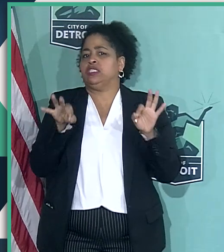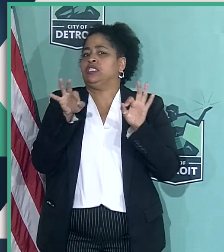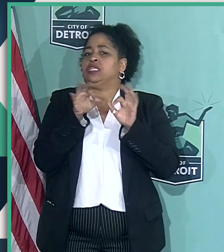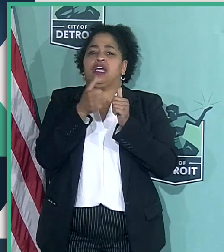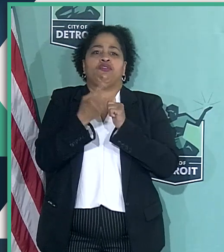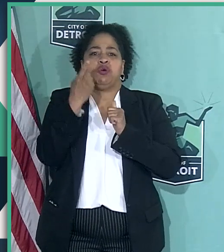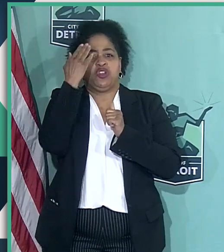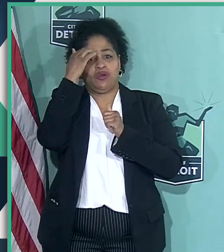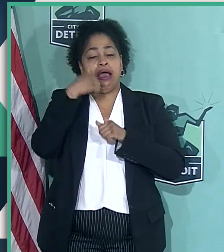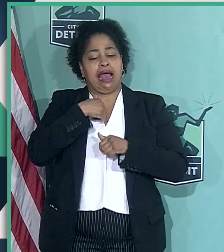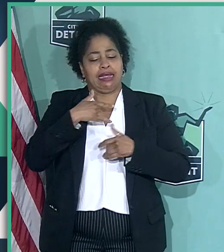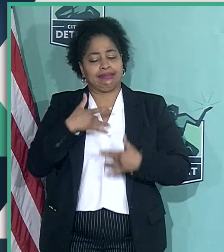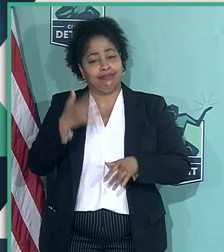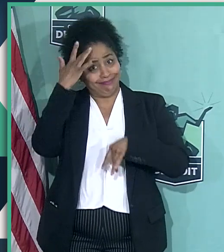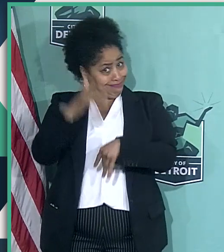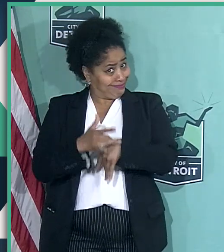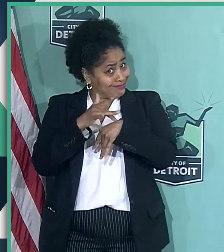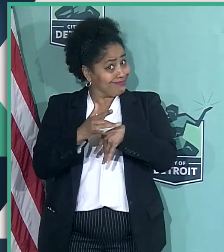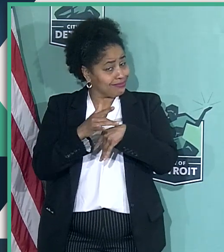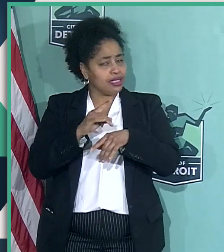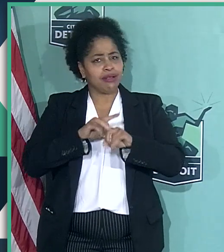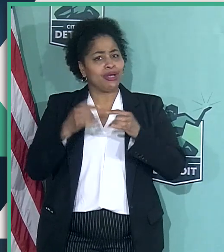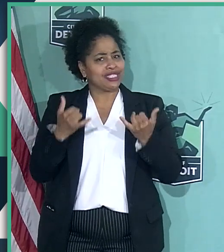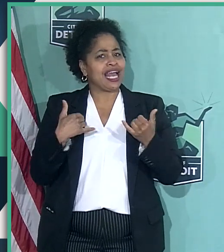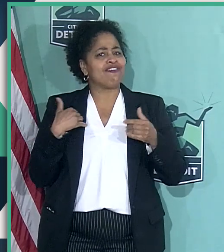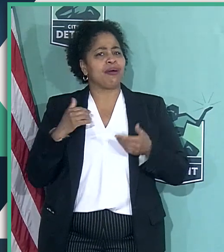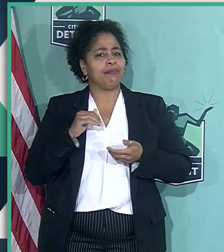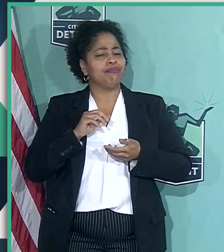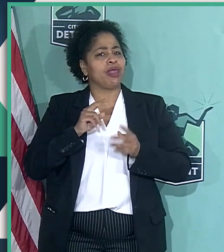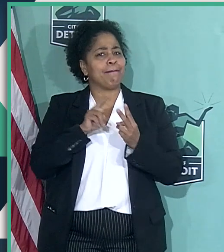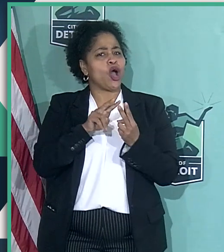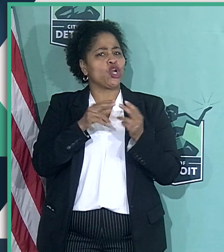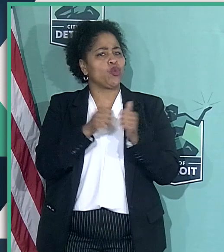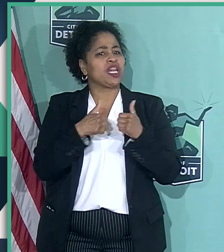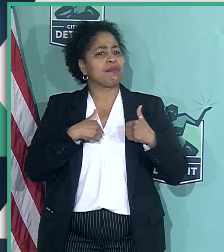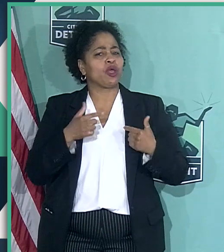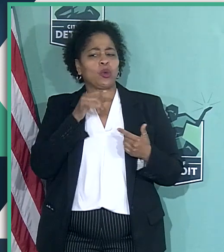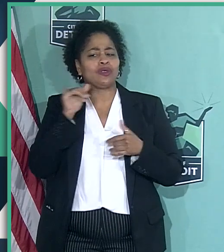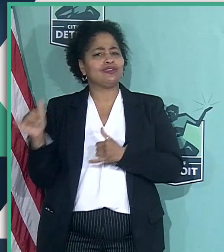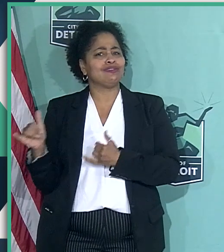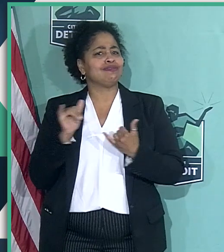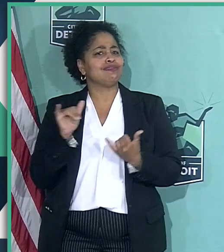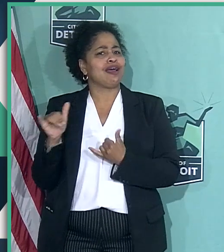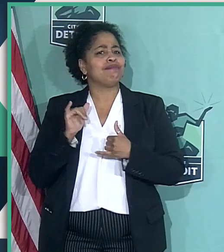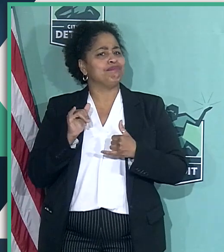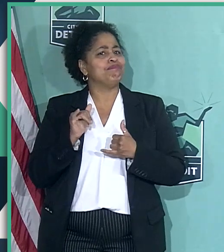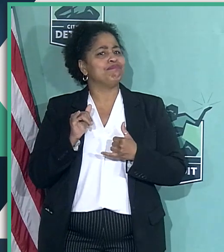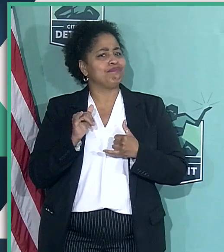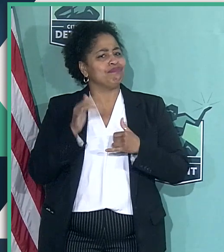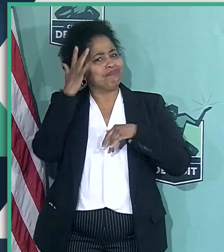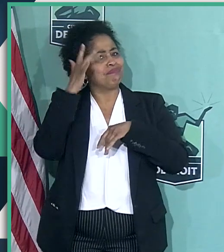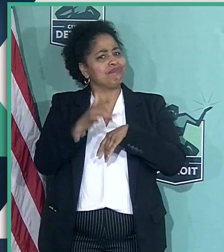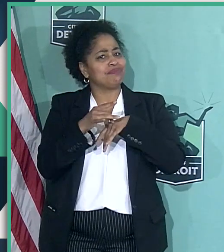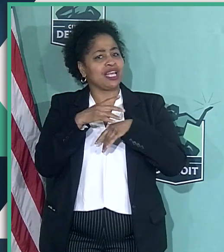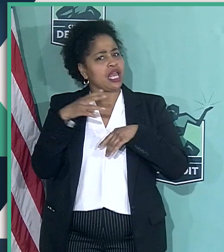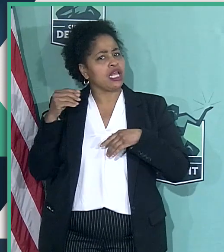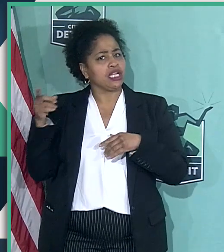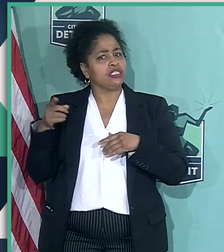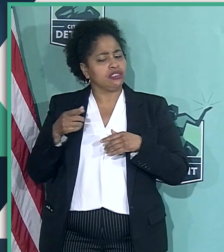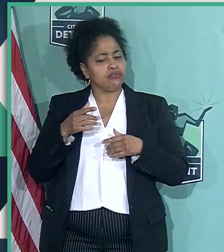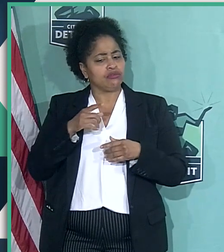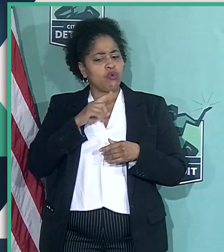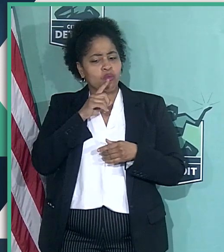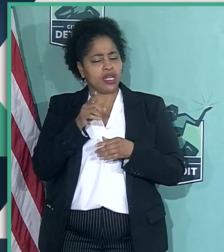how obsessed I am. But today, I have a partner with me who has been just as obsessed with it. And he's driven by a personal mission.